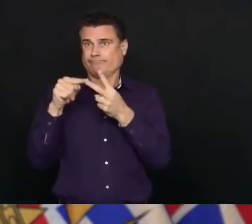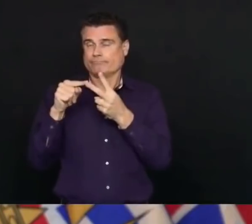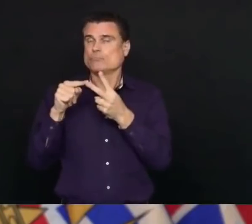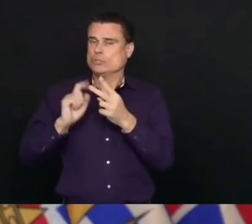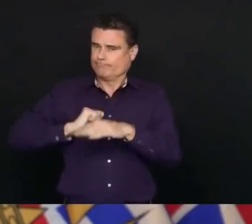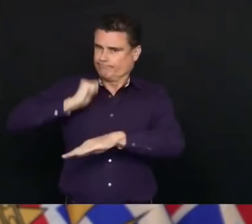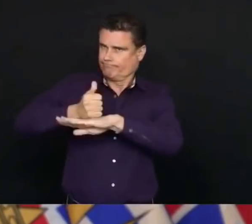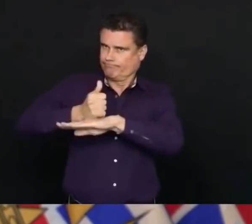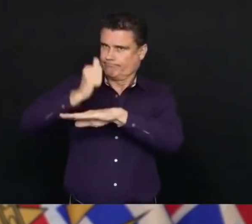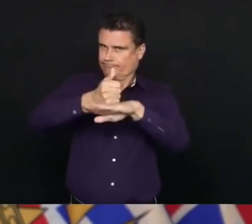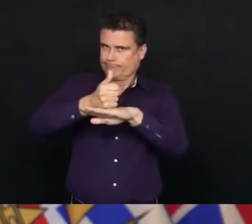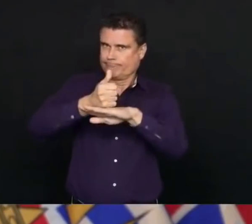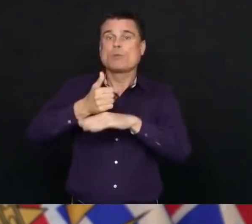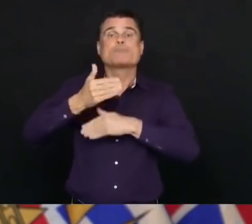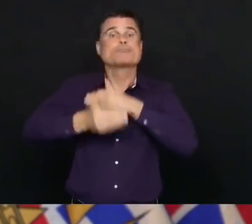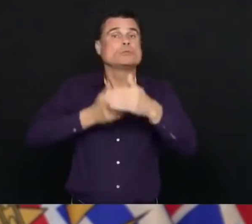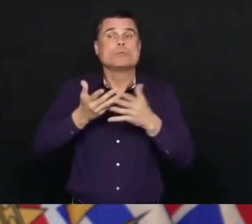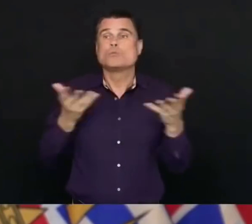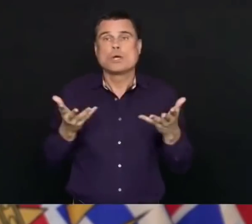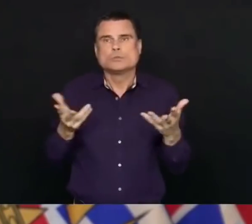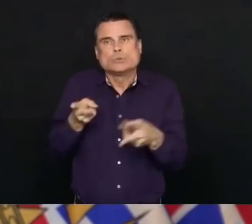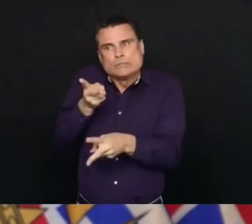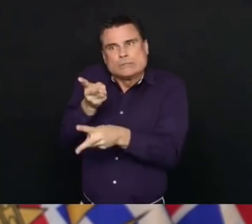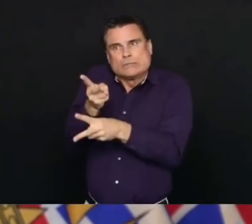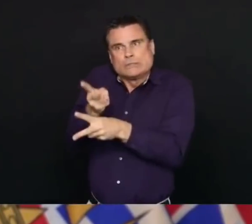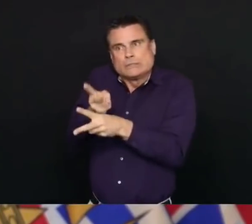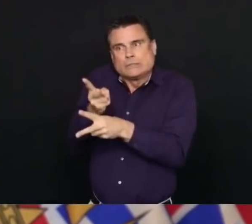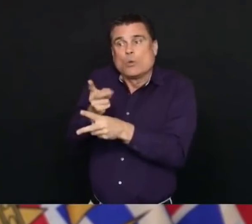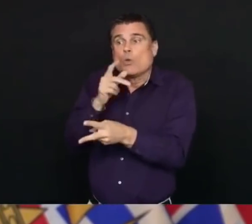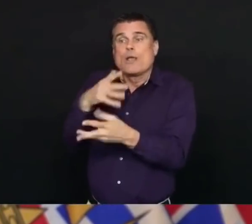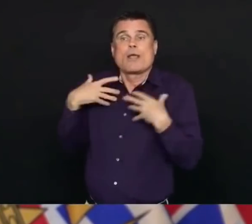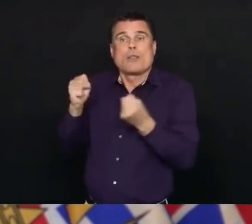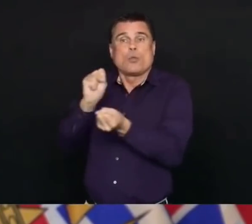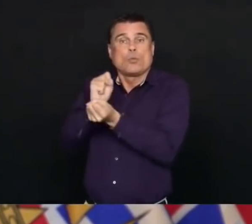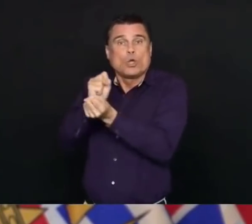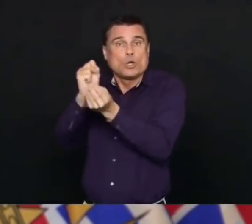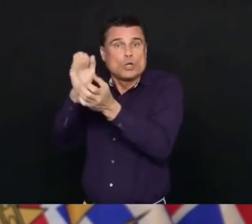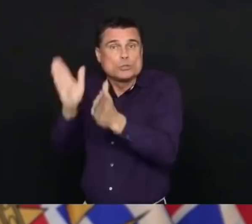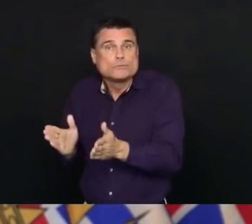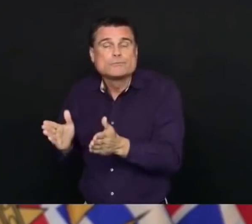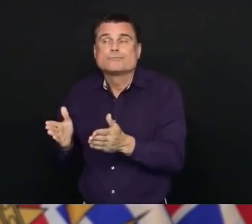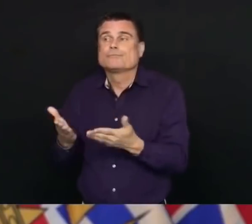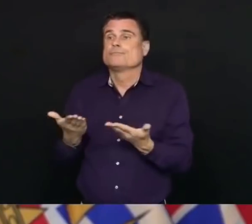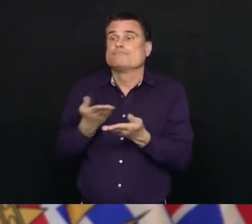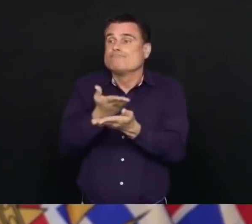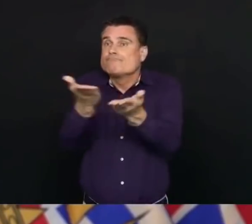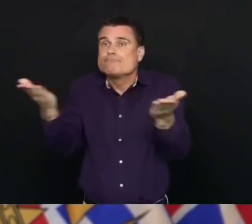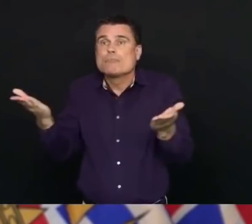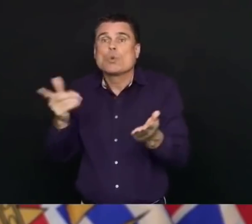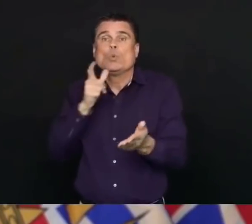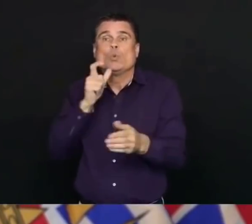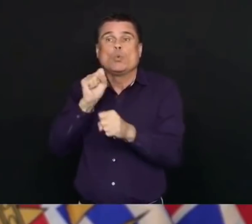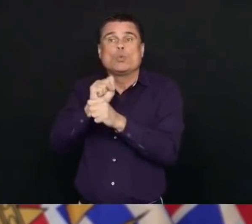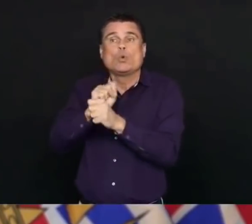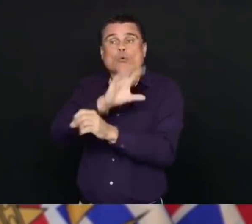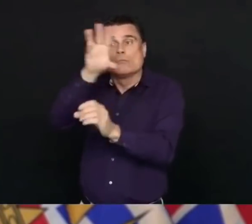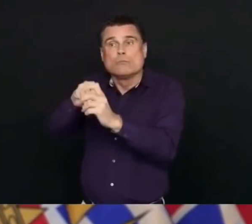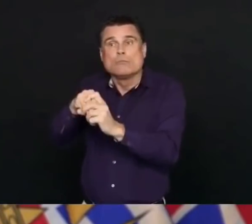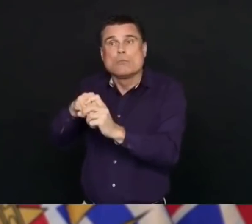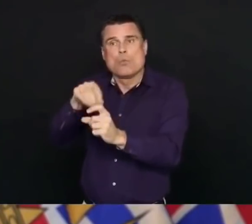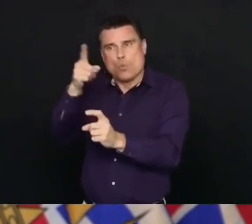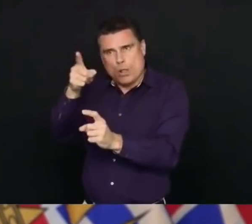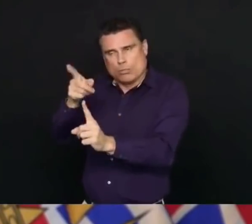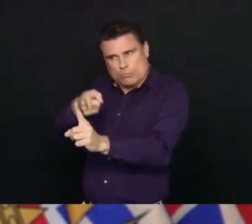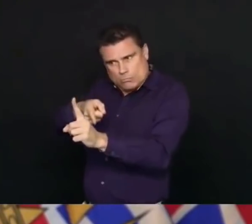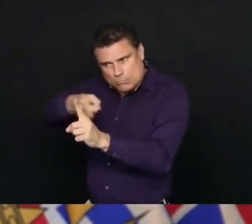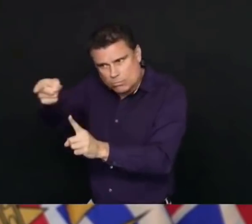for care workers, healthcare workers of all kinds to work at a single site only, and to be able to do that in a way that's